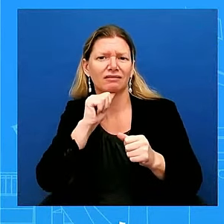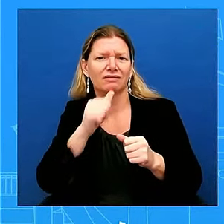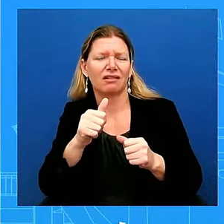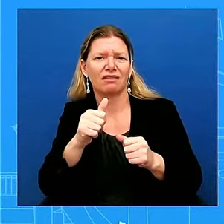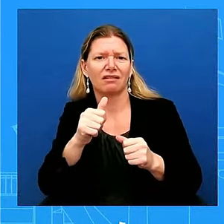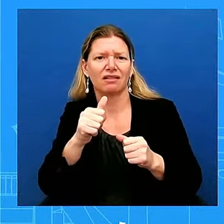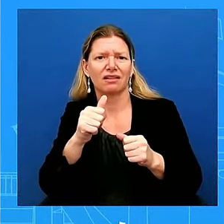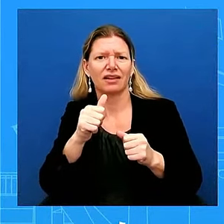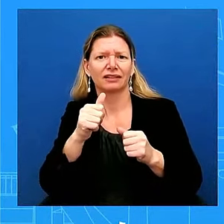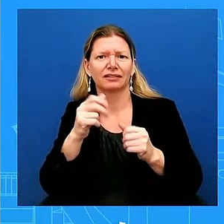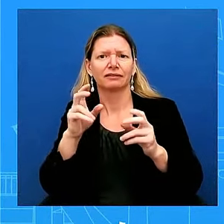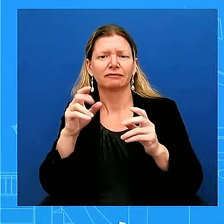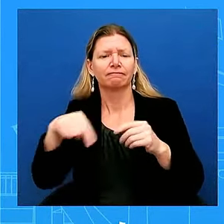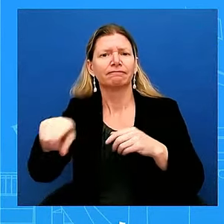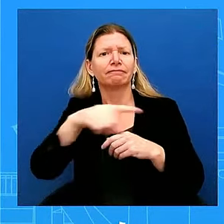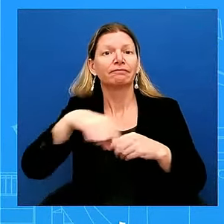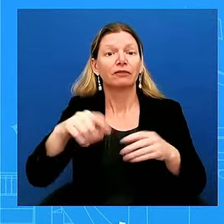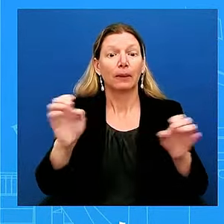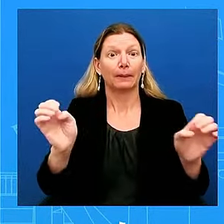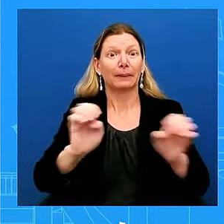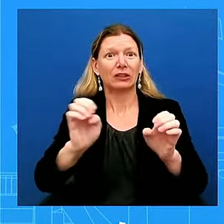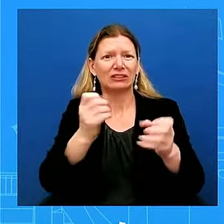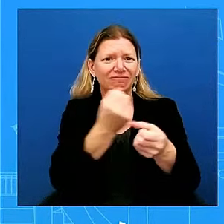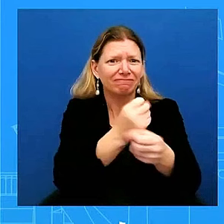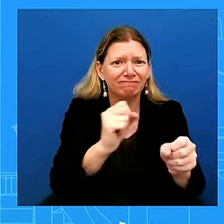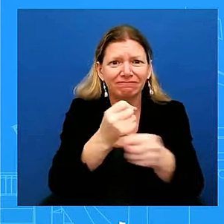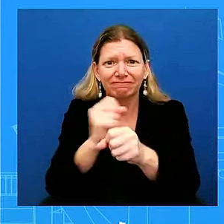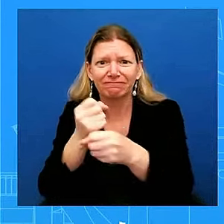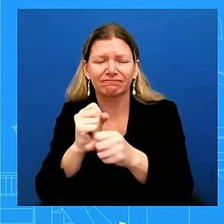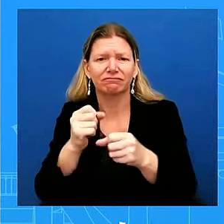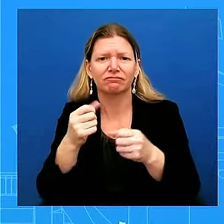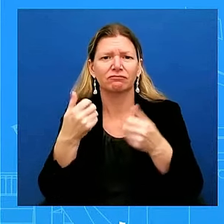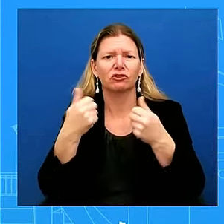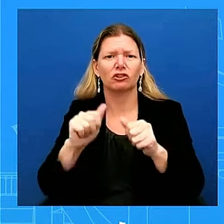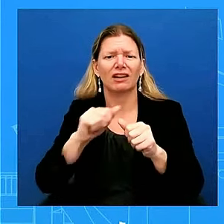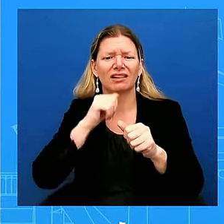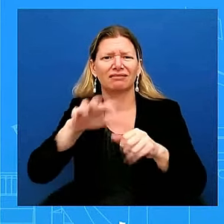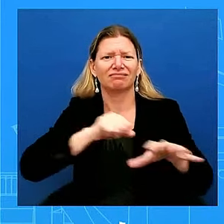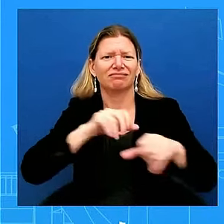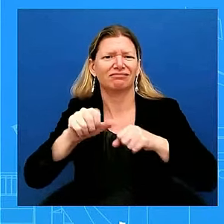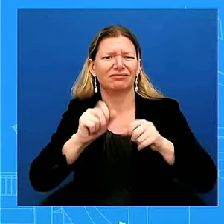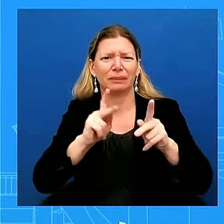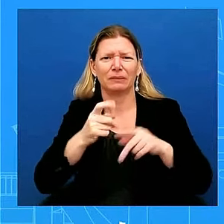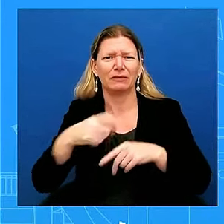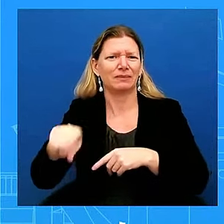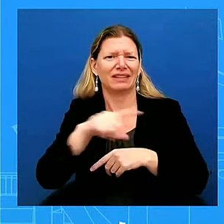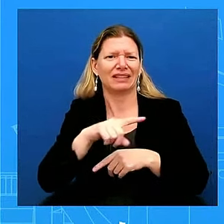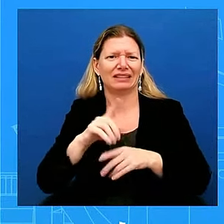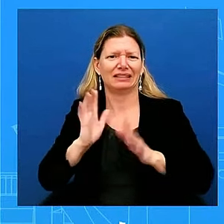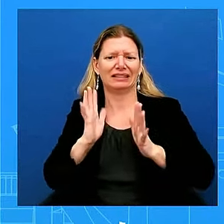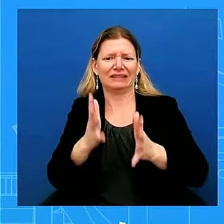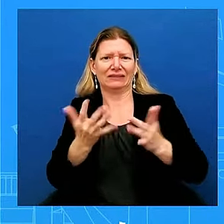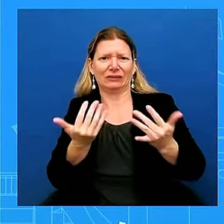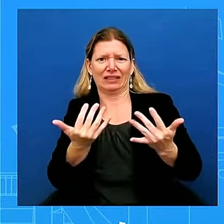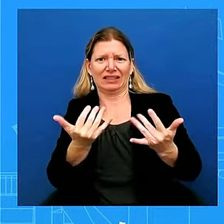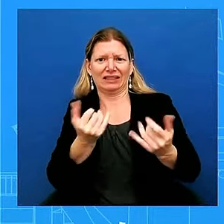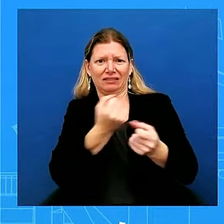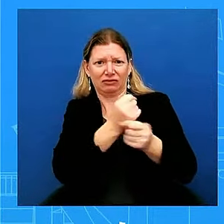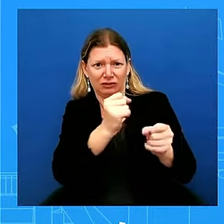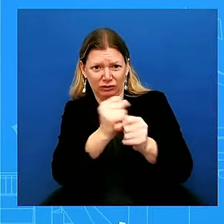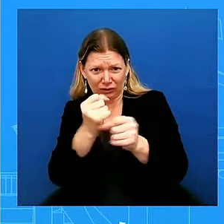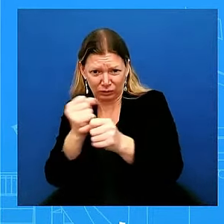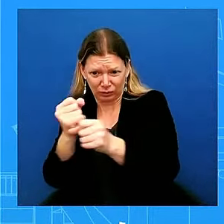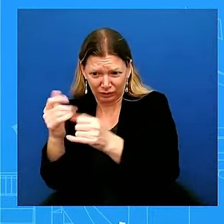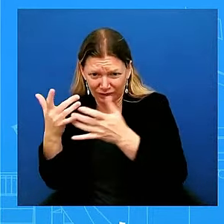it's the right time to go. The President said he wants to do it. We're working through it. I don't have a date or time at